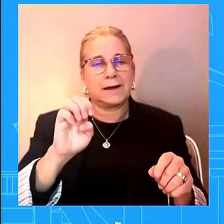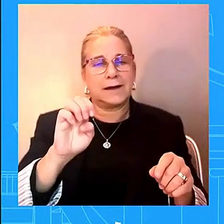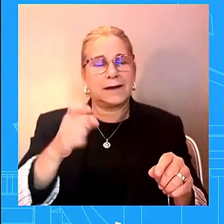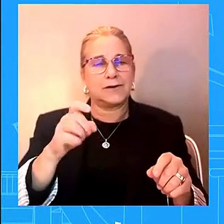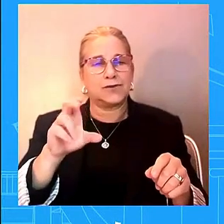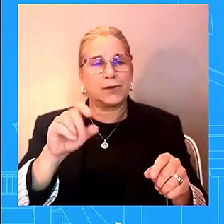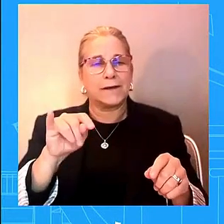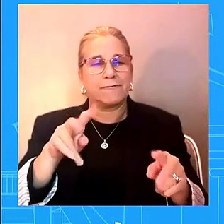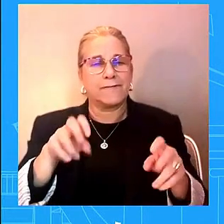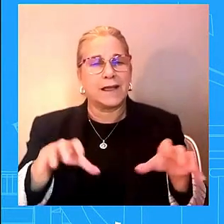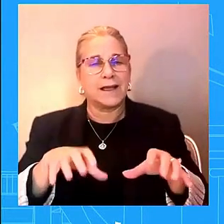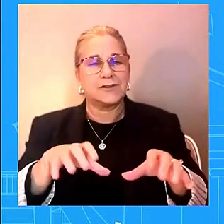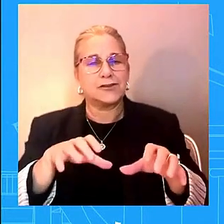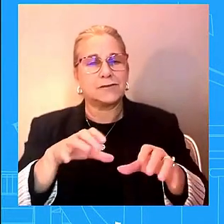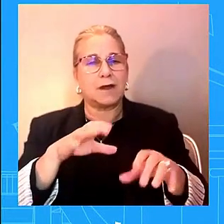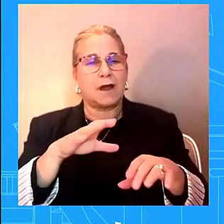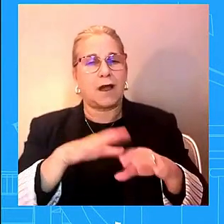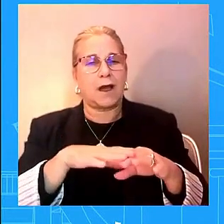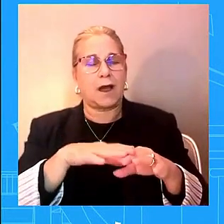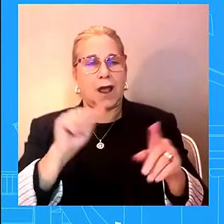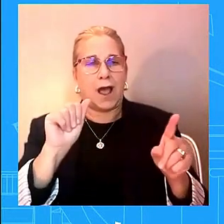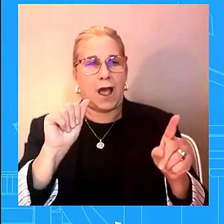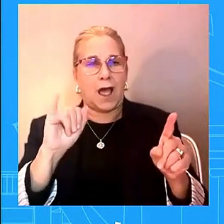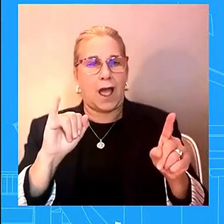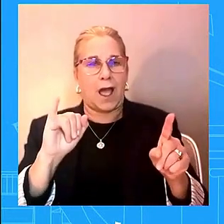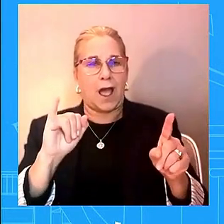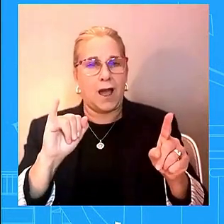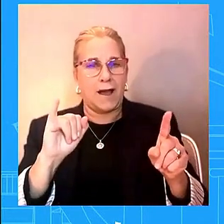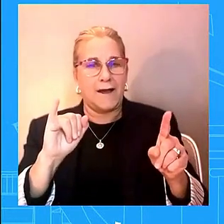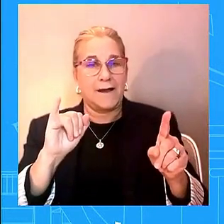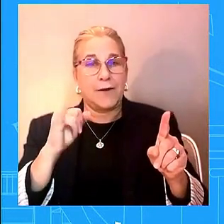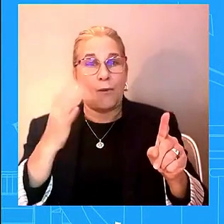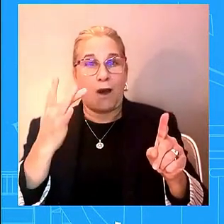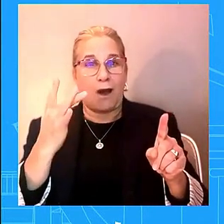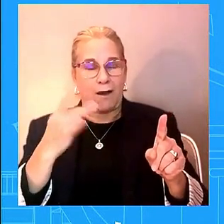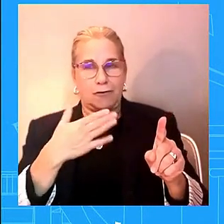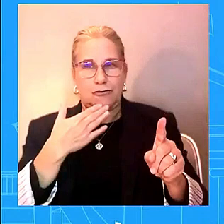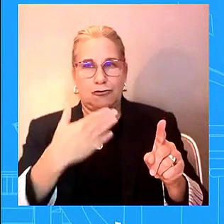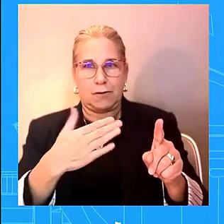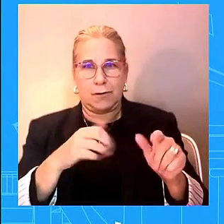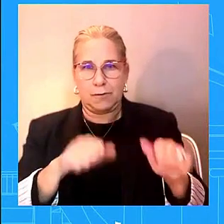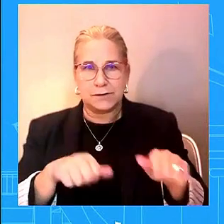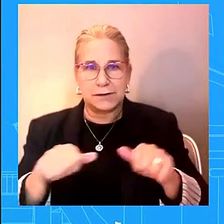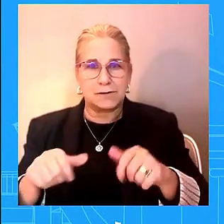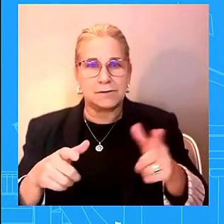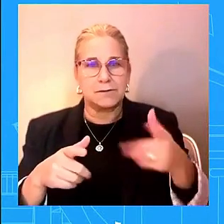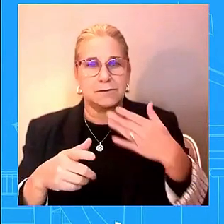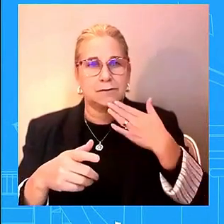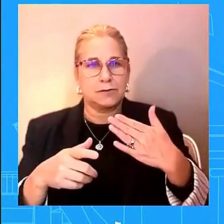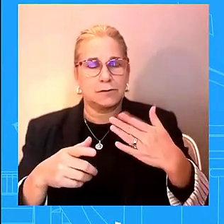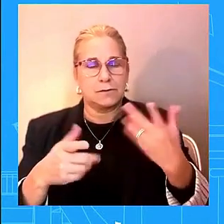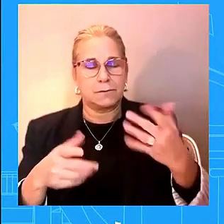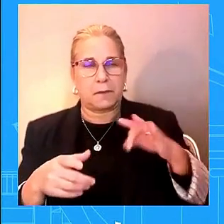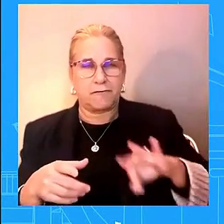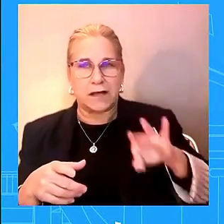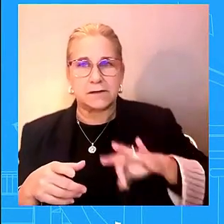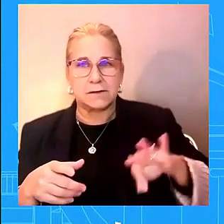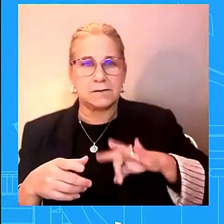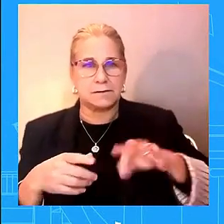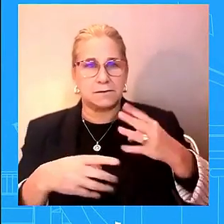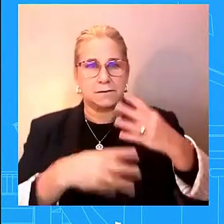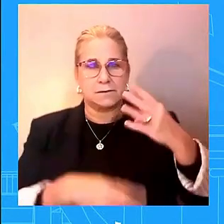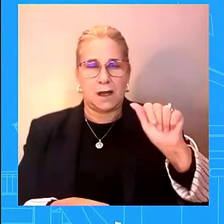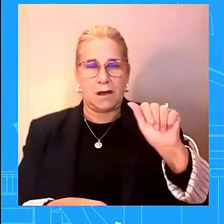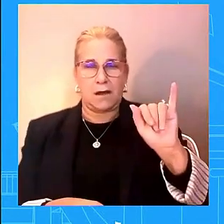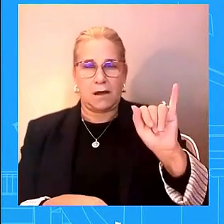the potential uh good uh right of of ai and look forward to certainly for further furthering that's